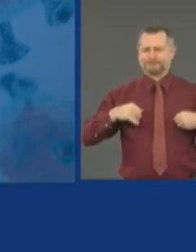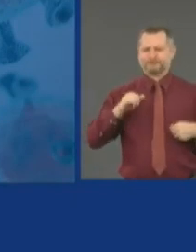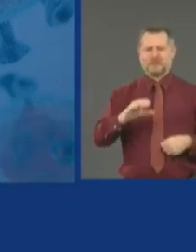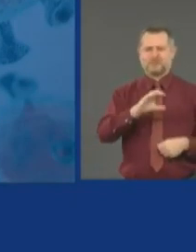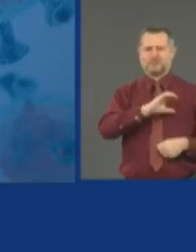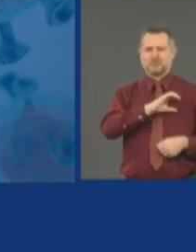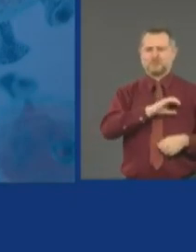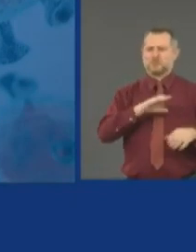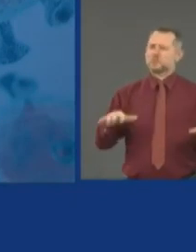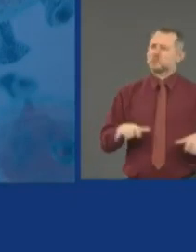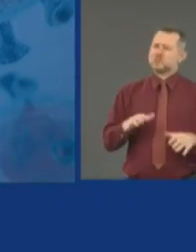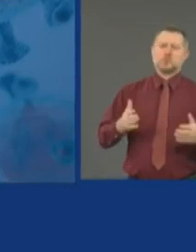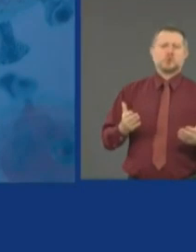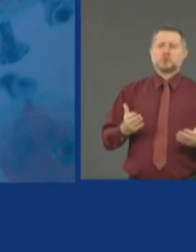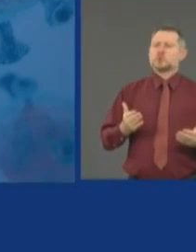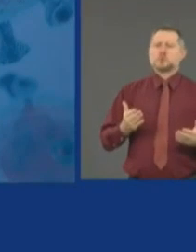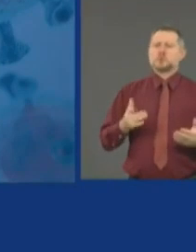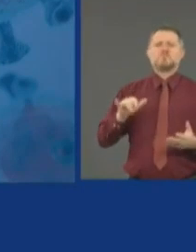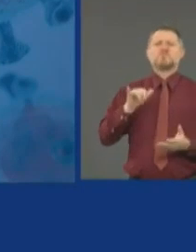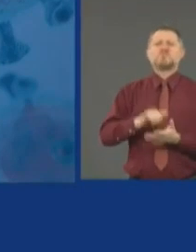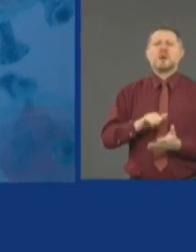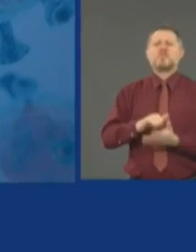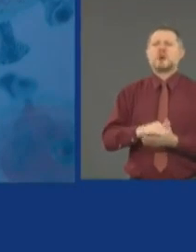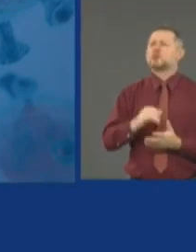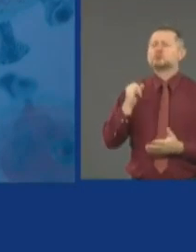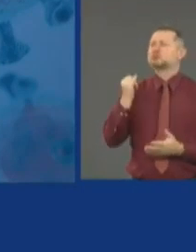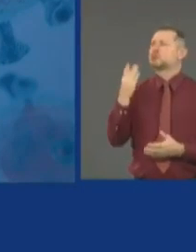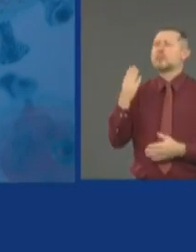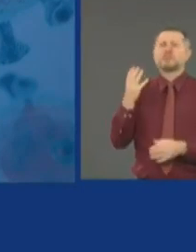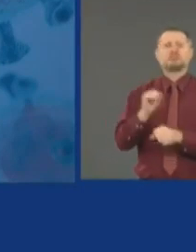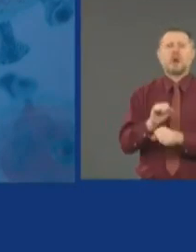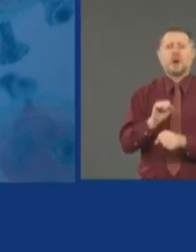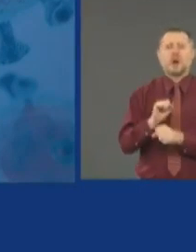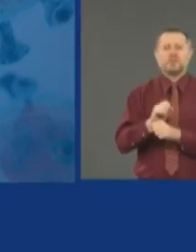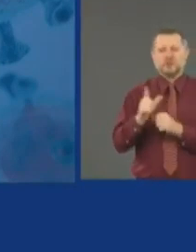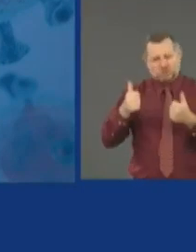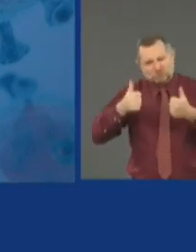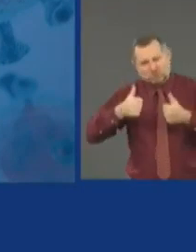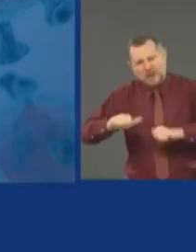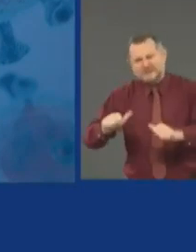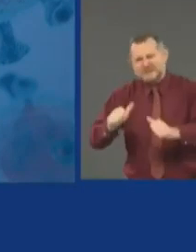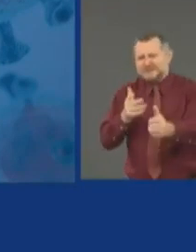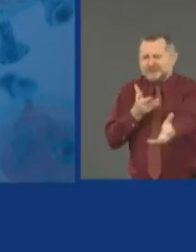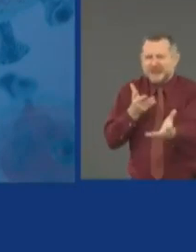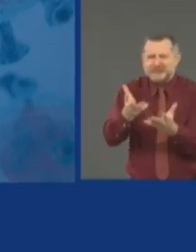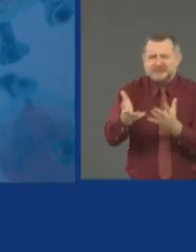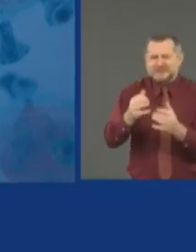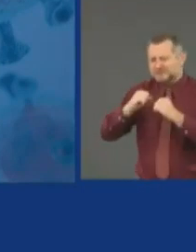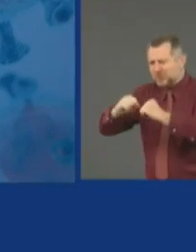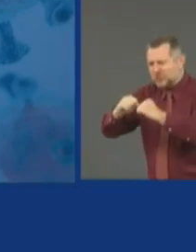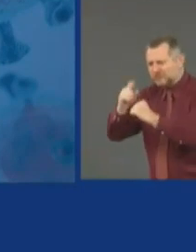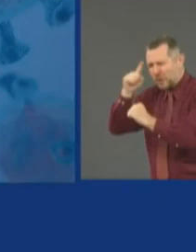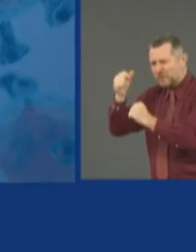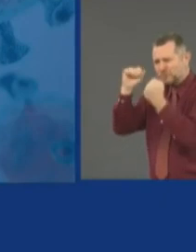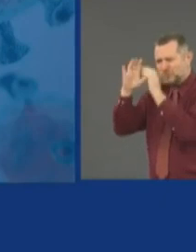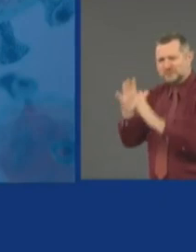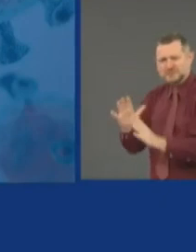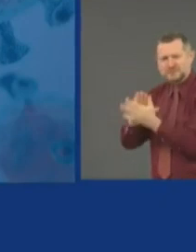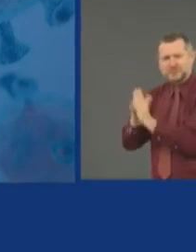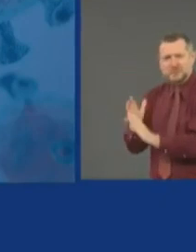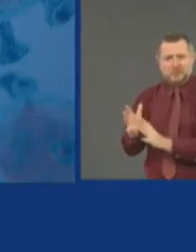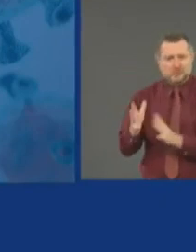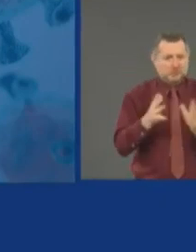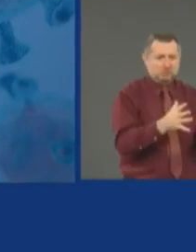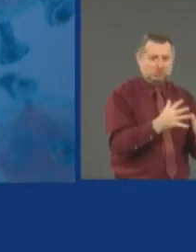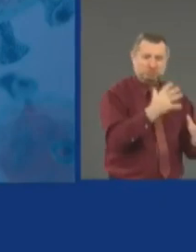They're trying to deal with the protesters. They're trying to stop looting, and they're trying to